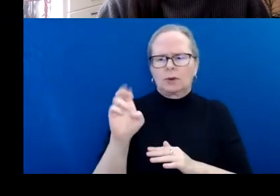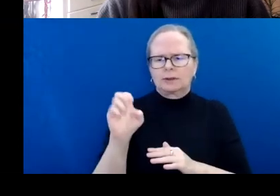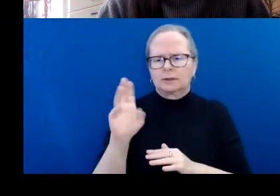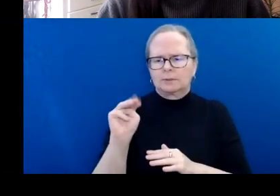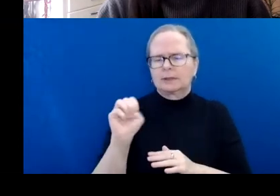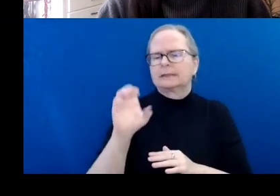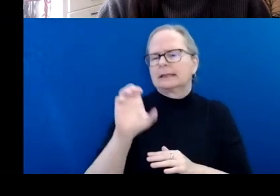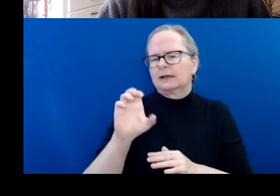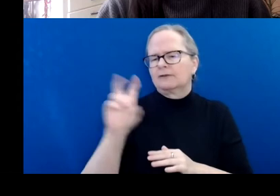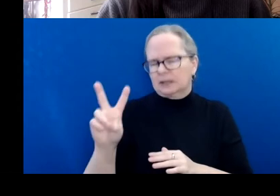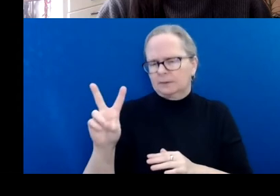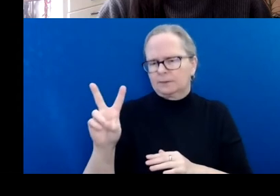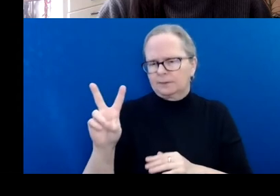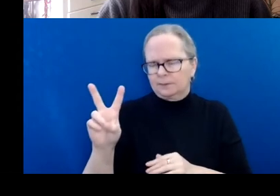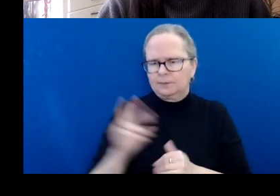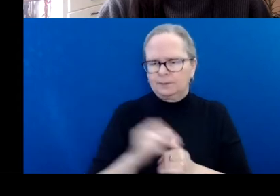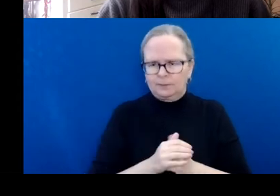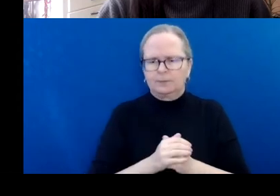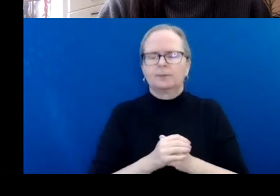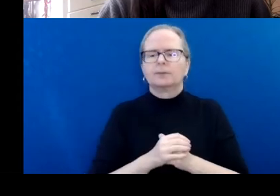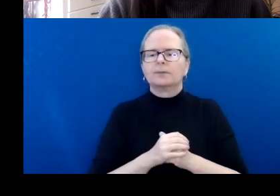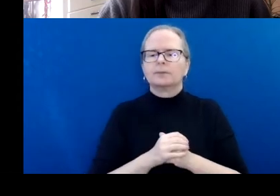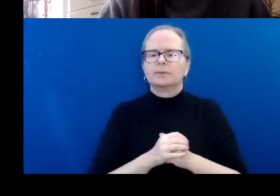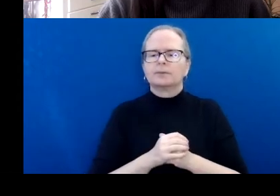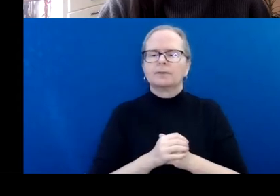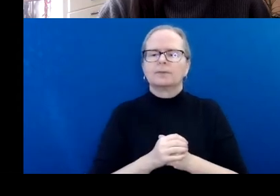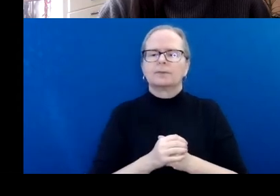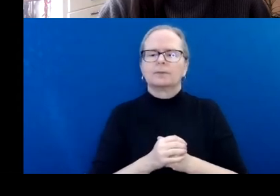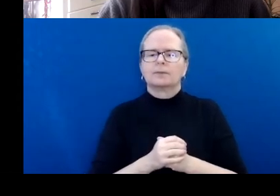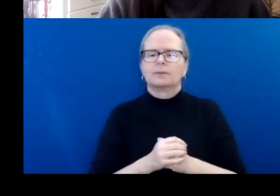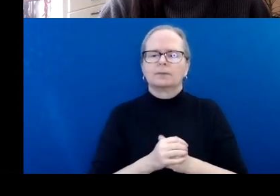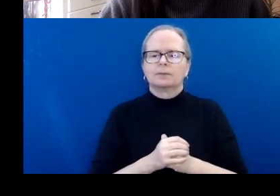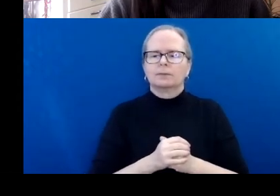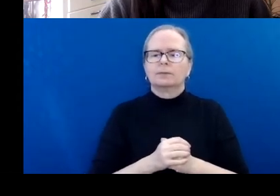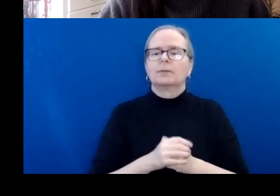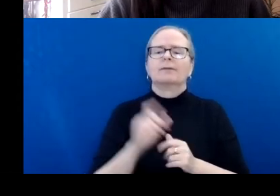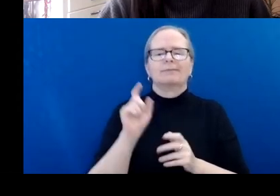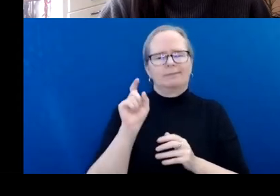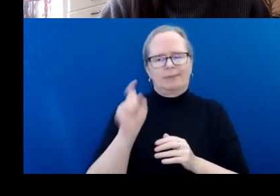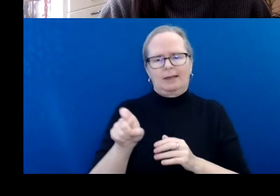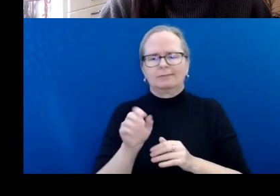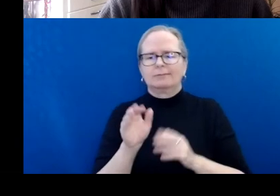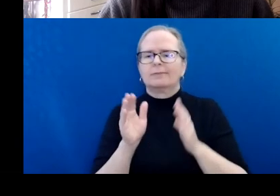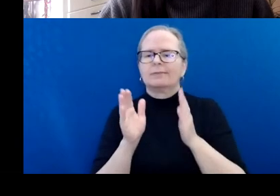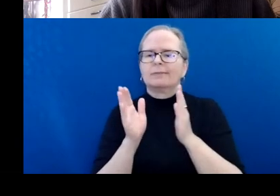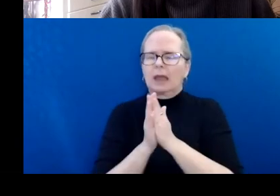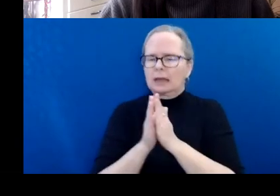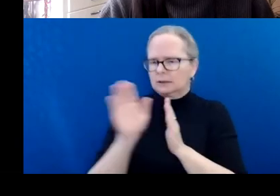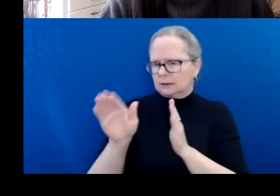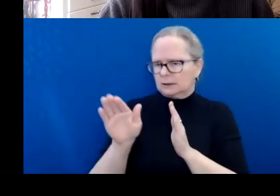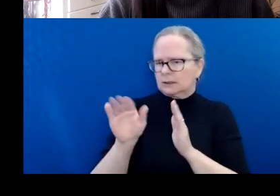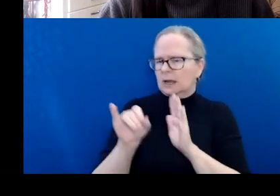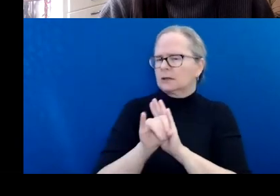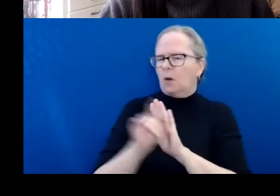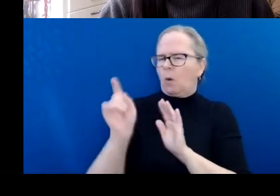It will also ask you to state things like the artistic disciplines you actively work in and your years